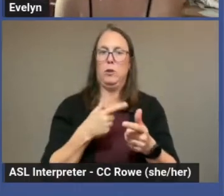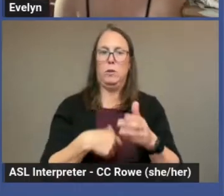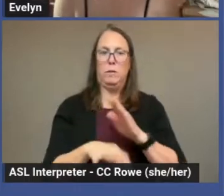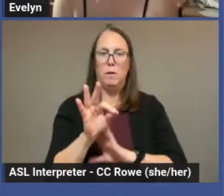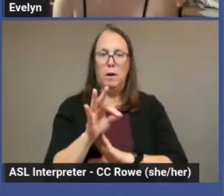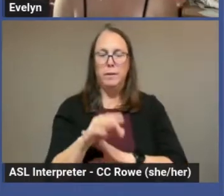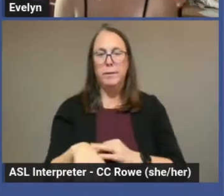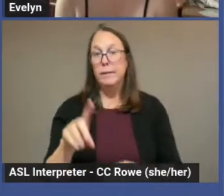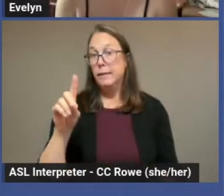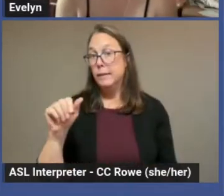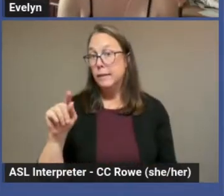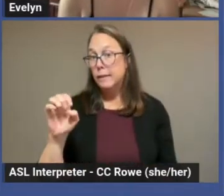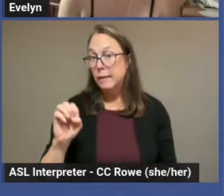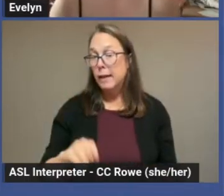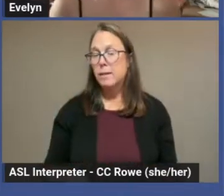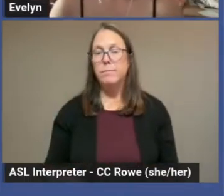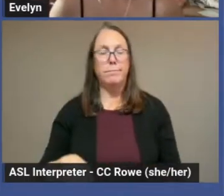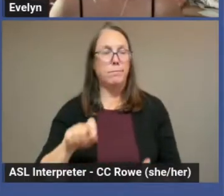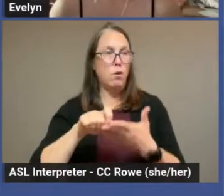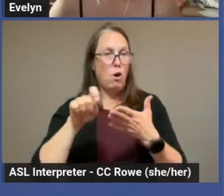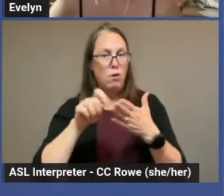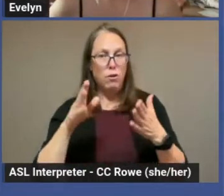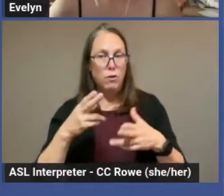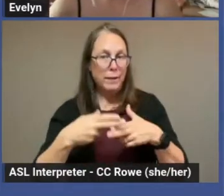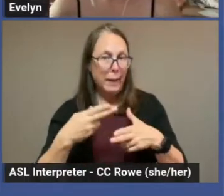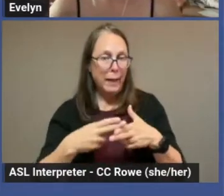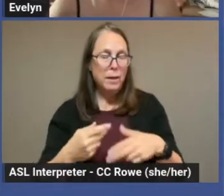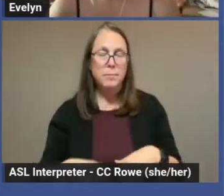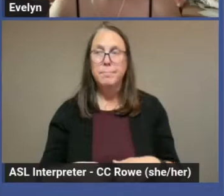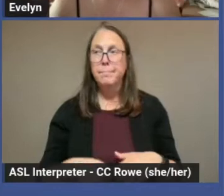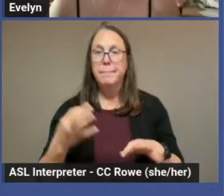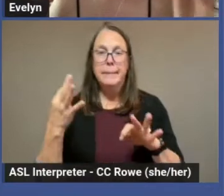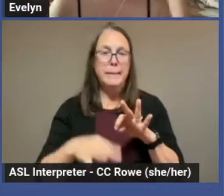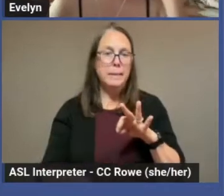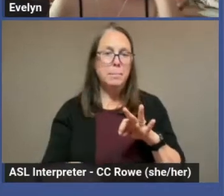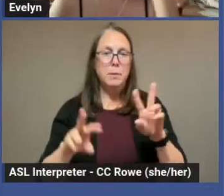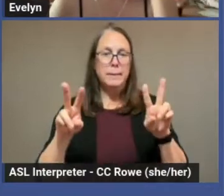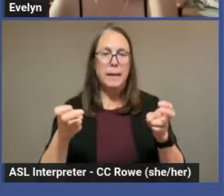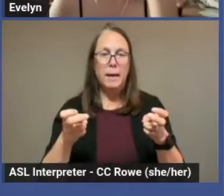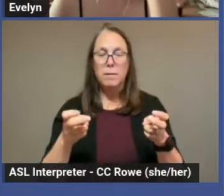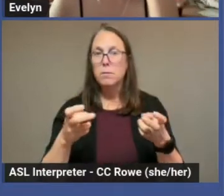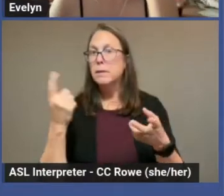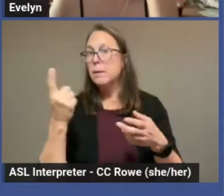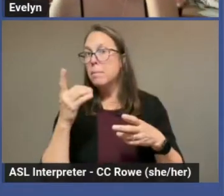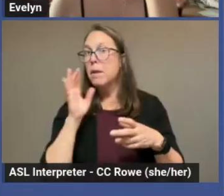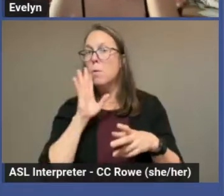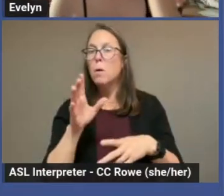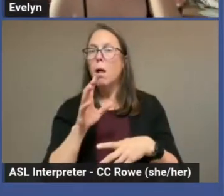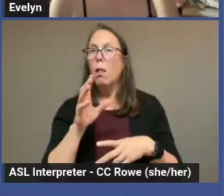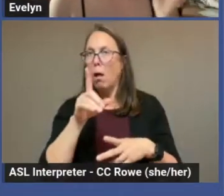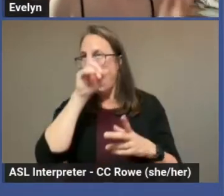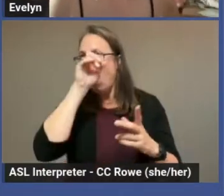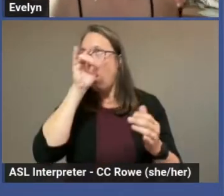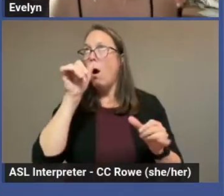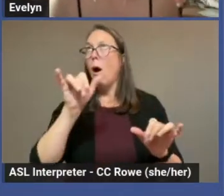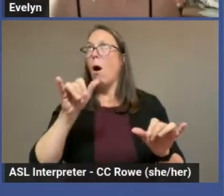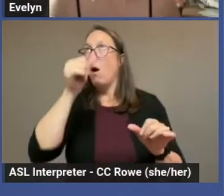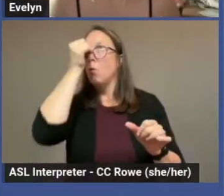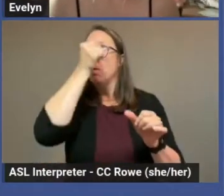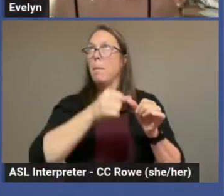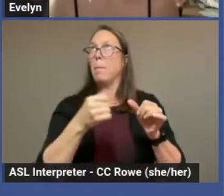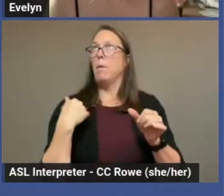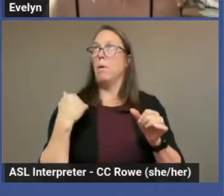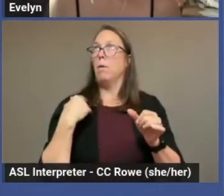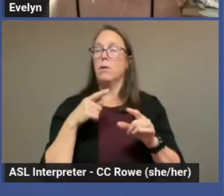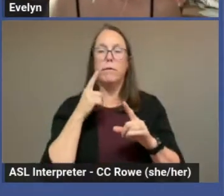date, the author's name, and a simple title that will make sense to you. Information that